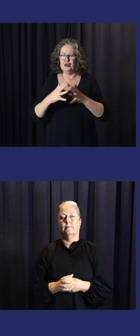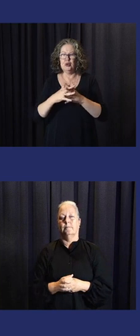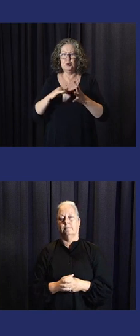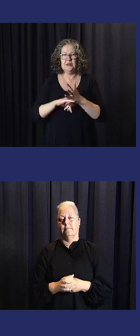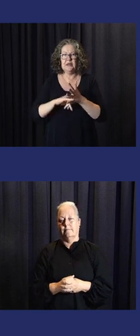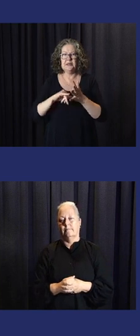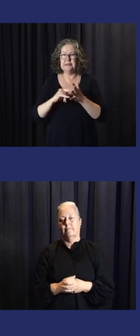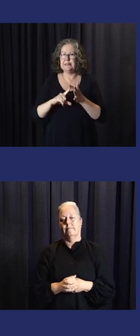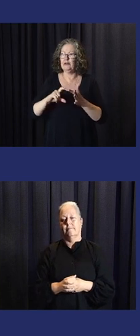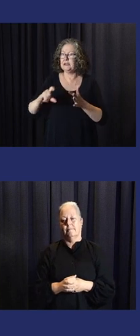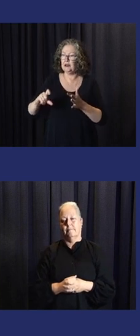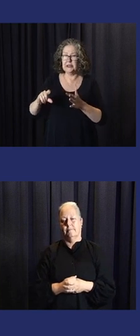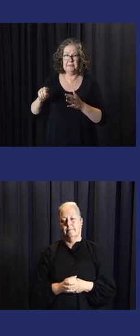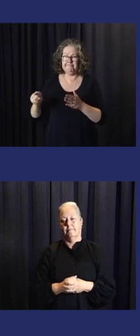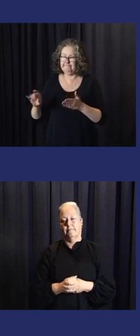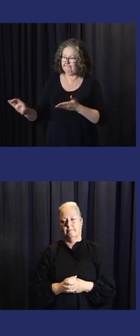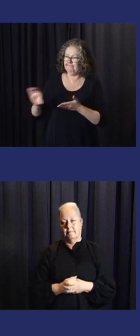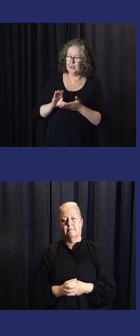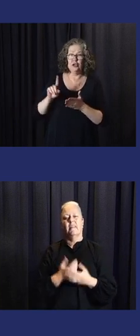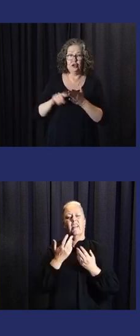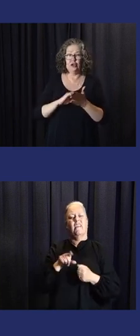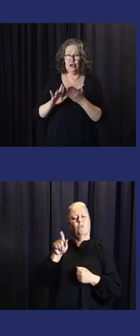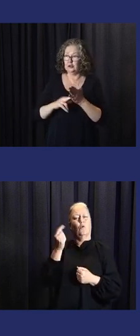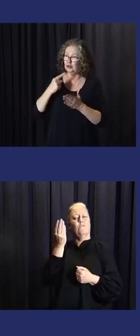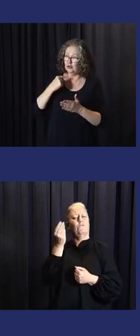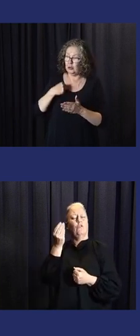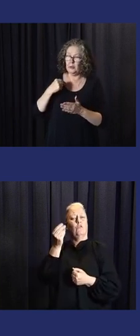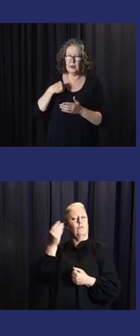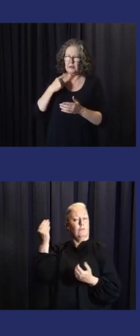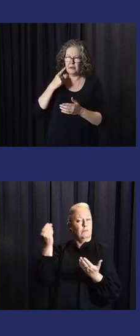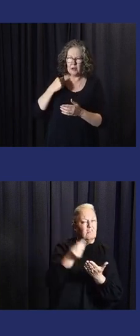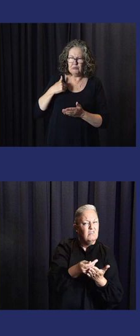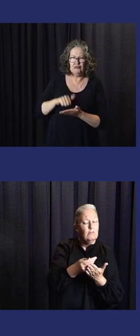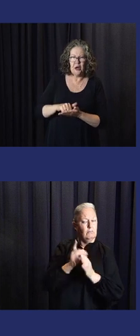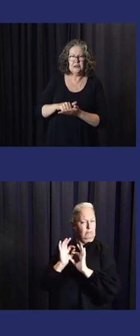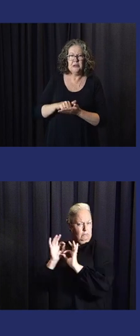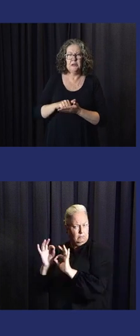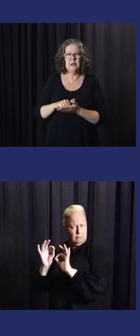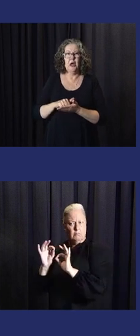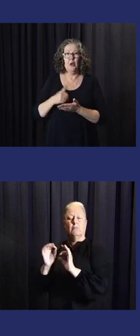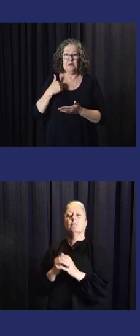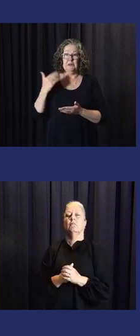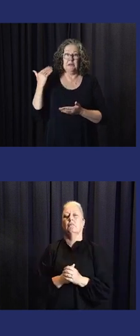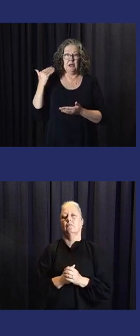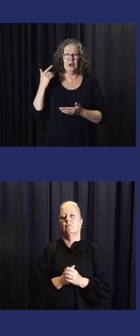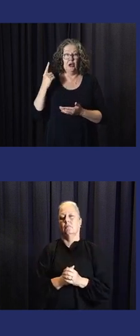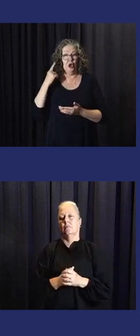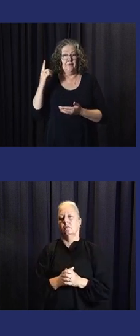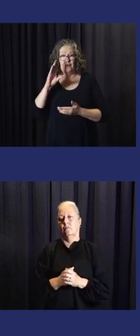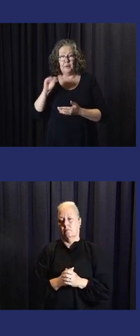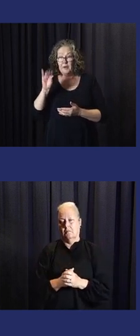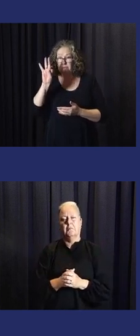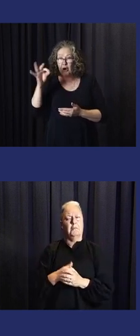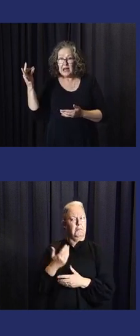The funding at the moment with lovely support from the crew secretariat at the moment with funding. John informed me.